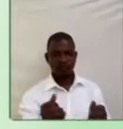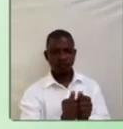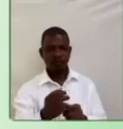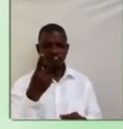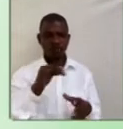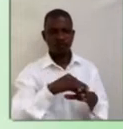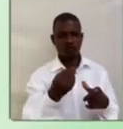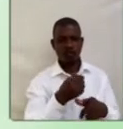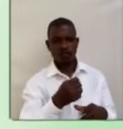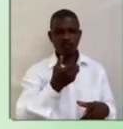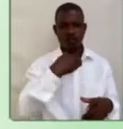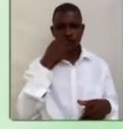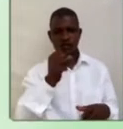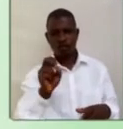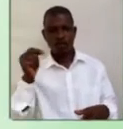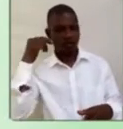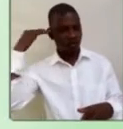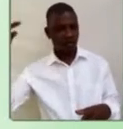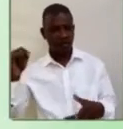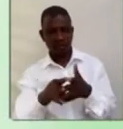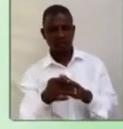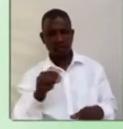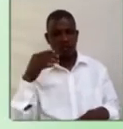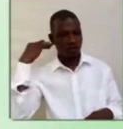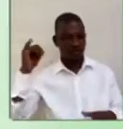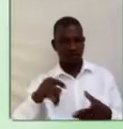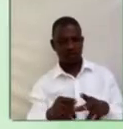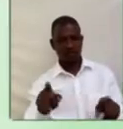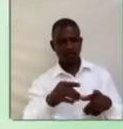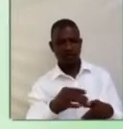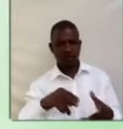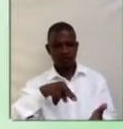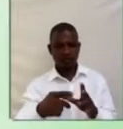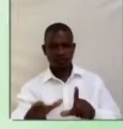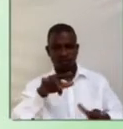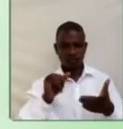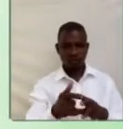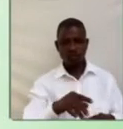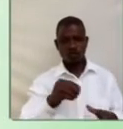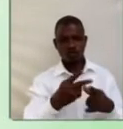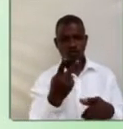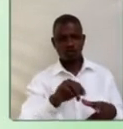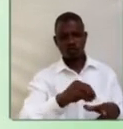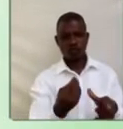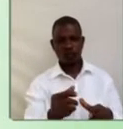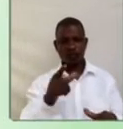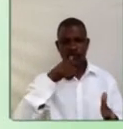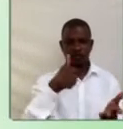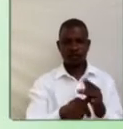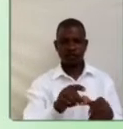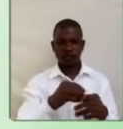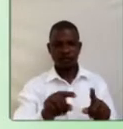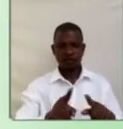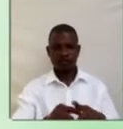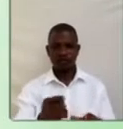or more sounds, or a sound symbolizes two or more letters in different words.